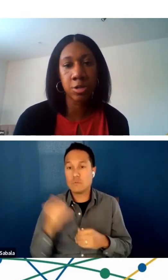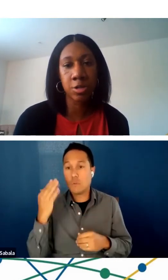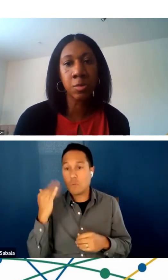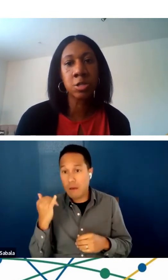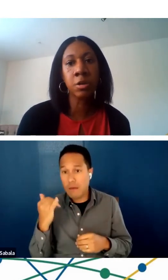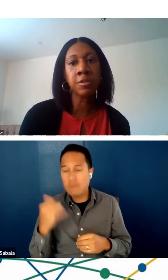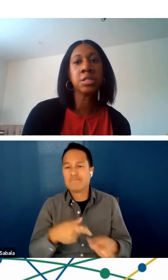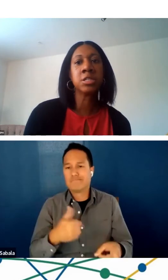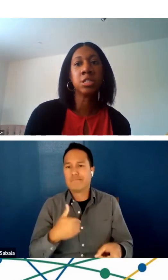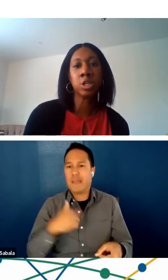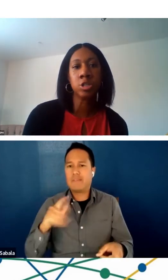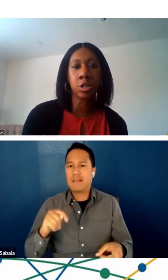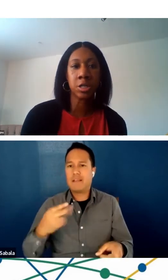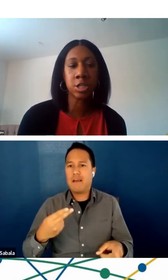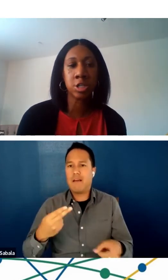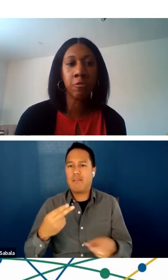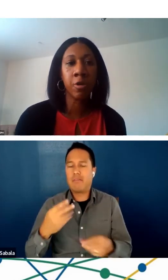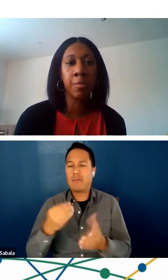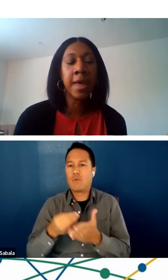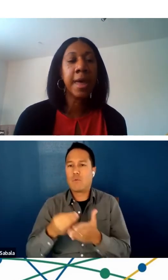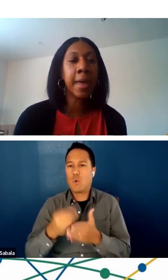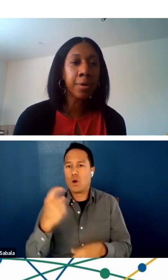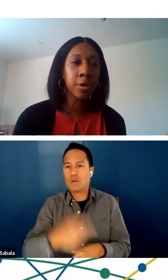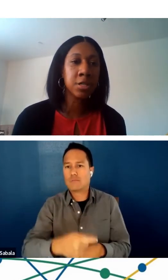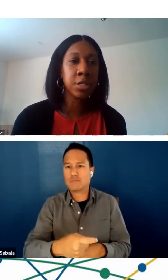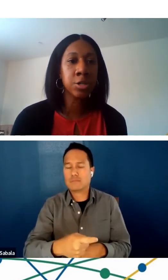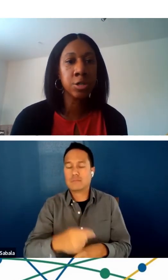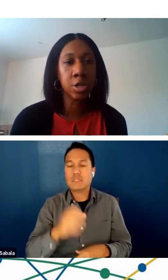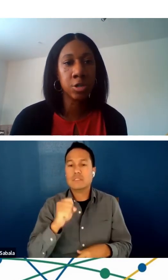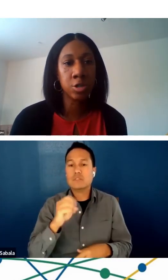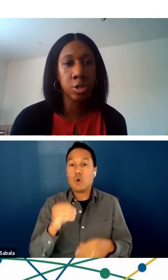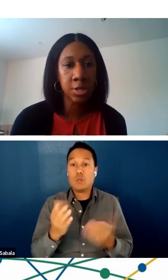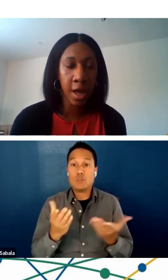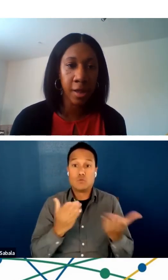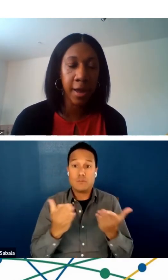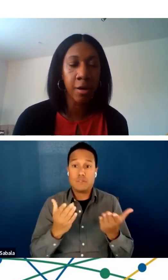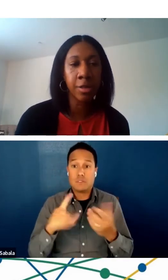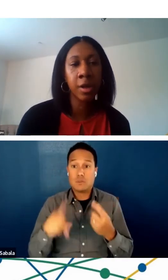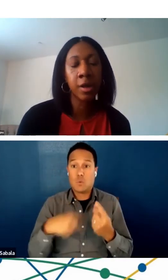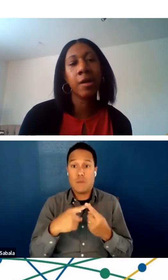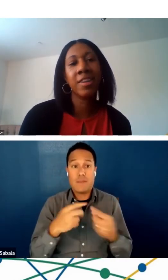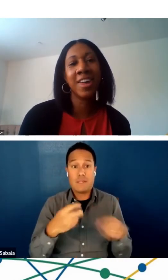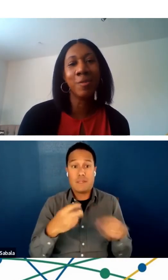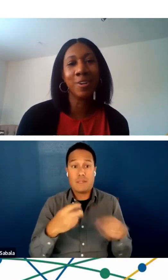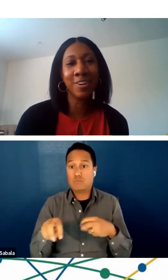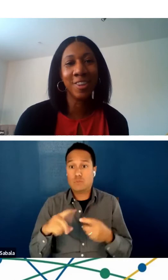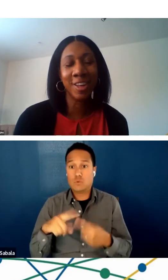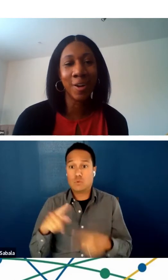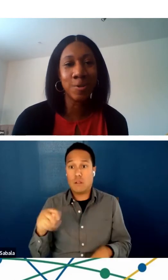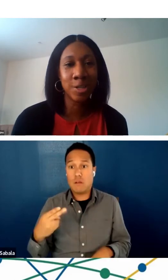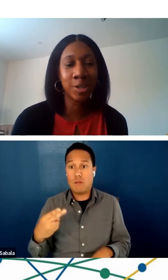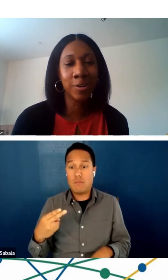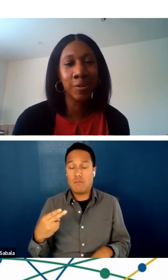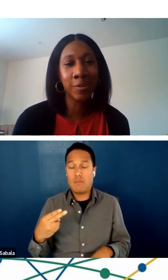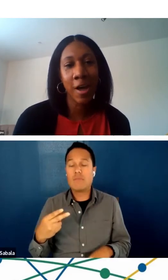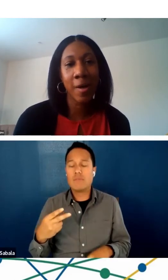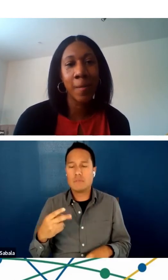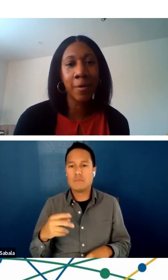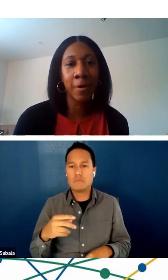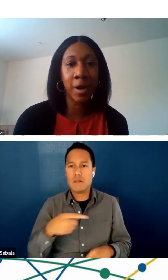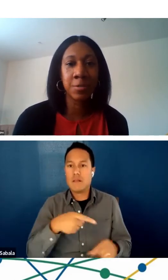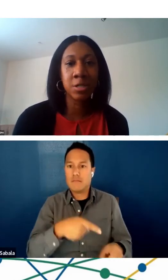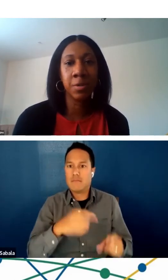telehealth grant. So when services did transition from in-person to telehealth, they were the go-to